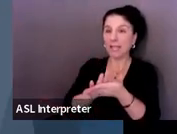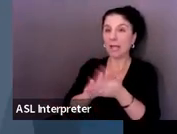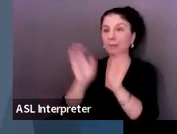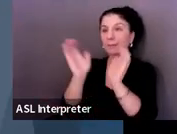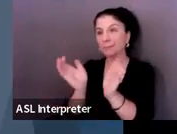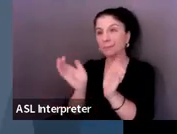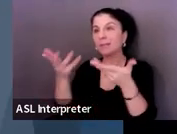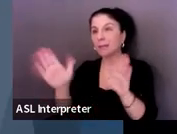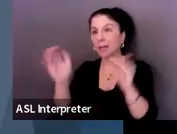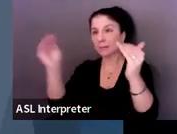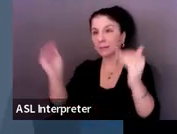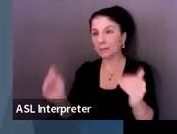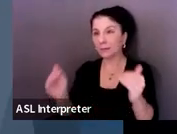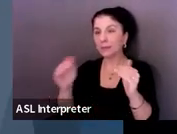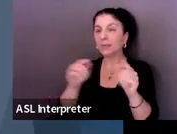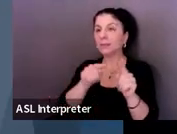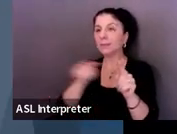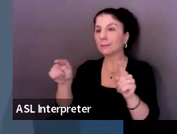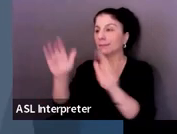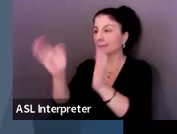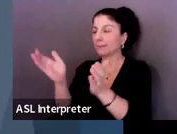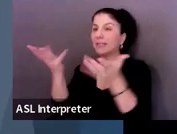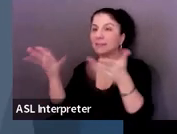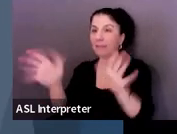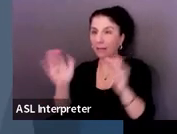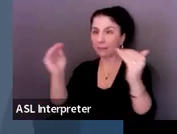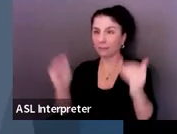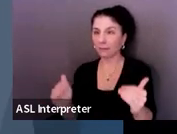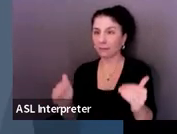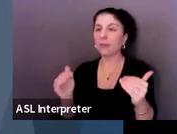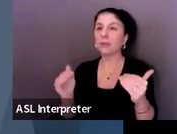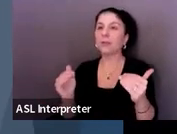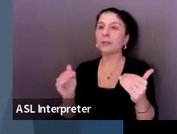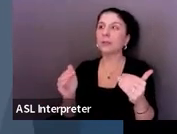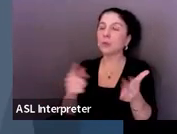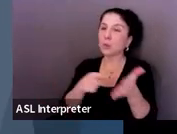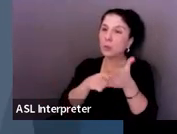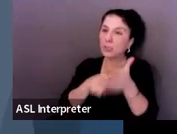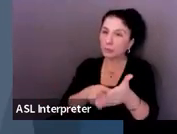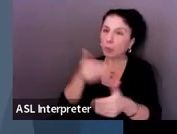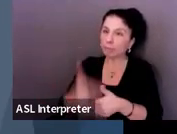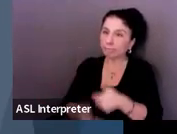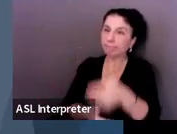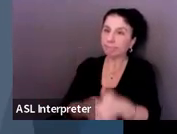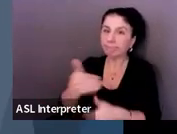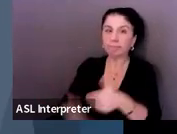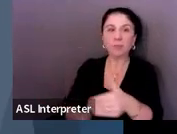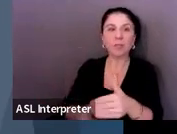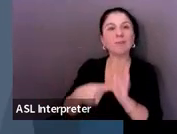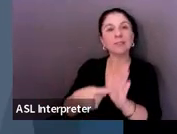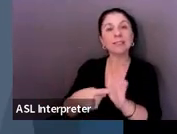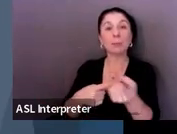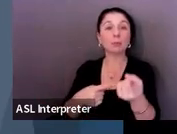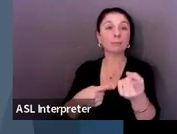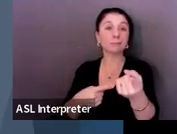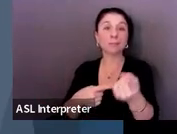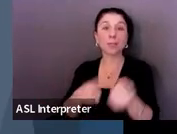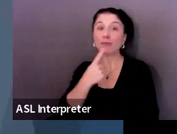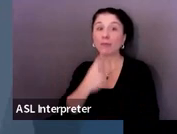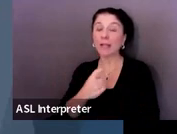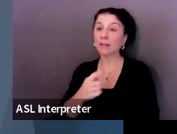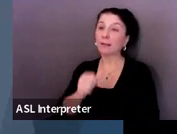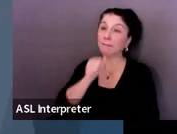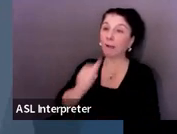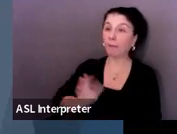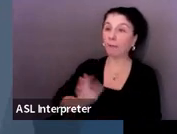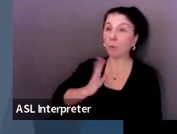kind of to show that movement. So you can see here that there was an informal student interview done in 2021 and then a couple